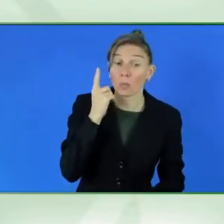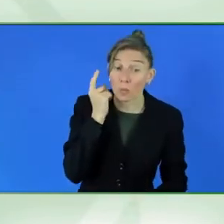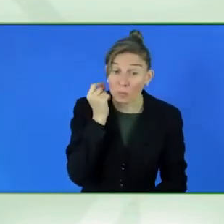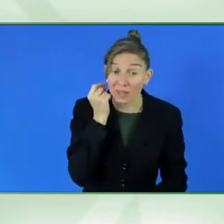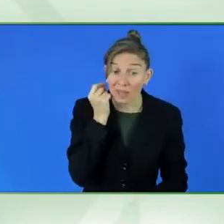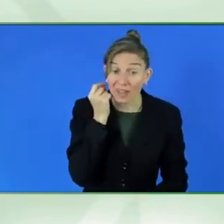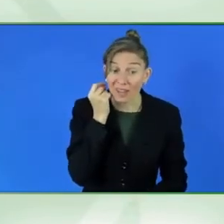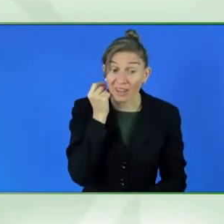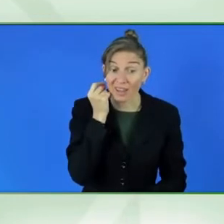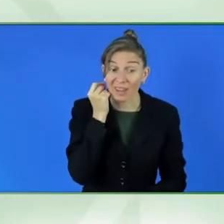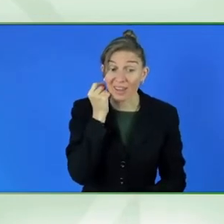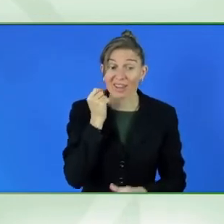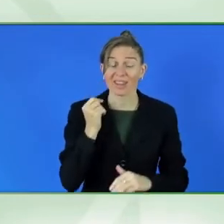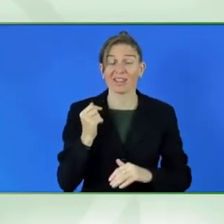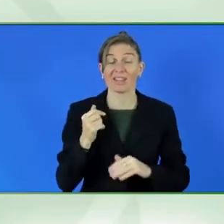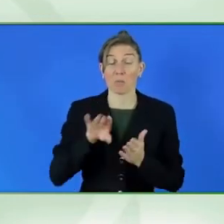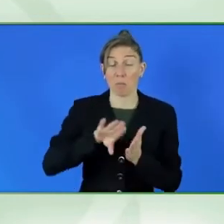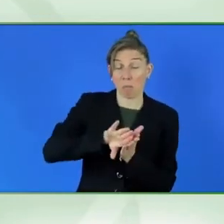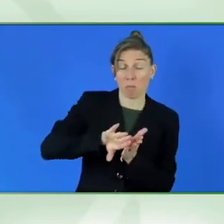marginalization.